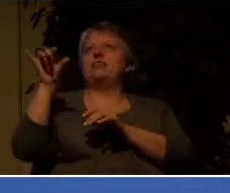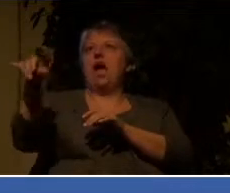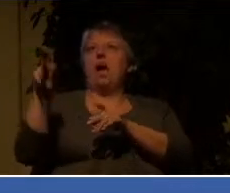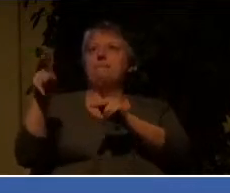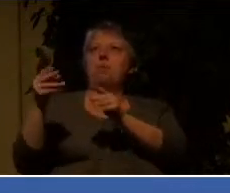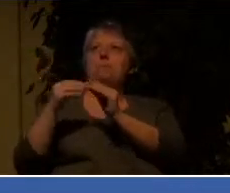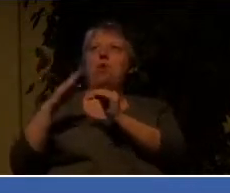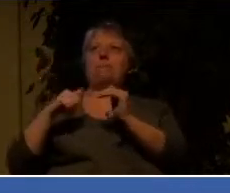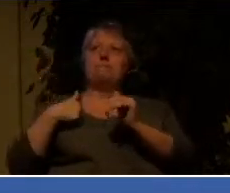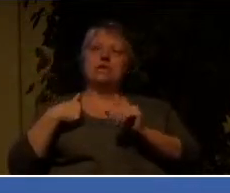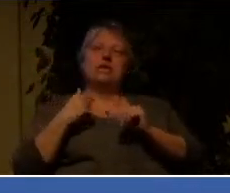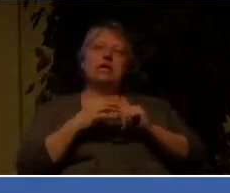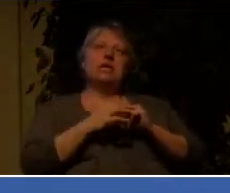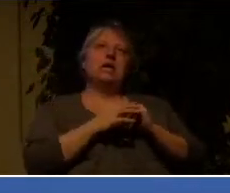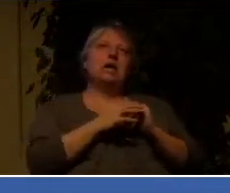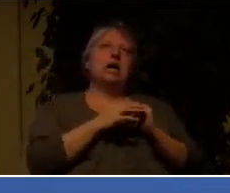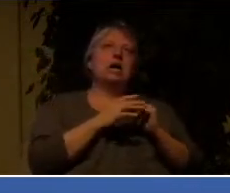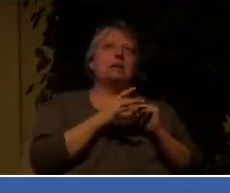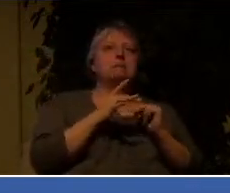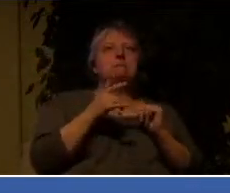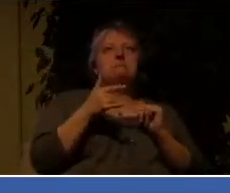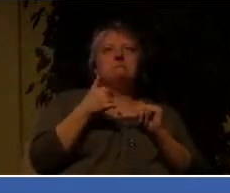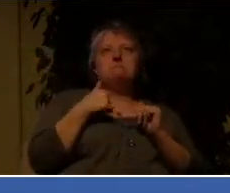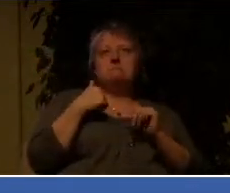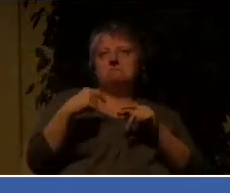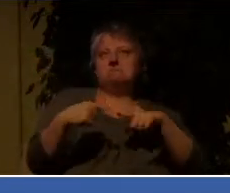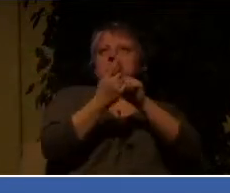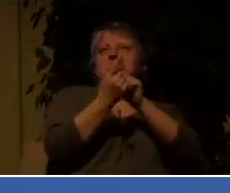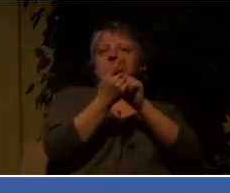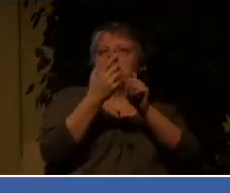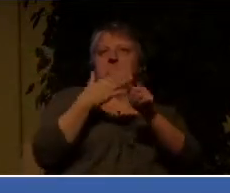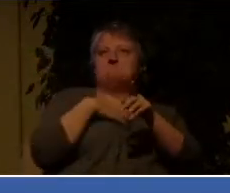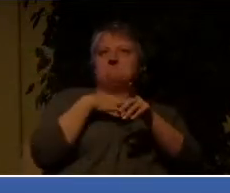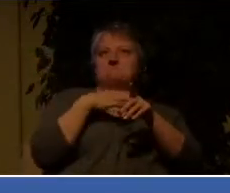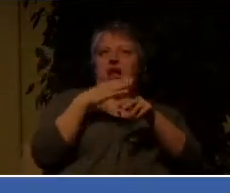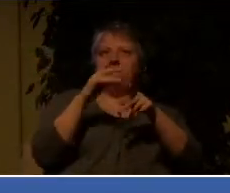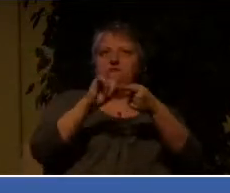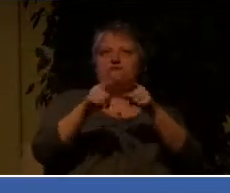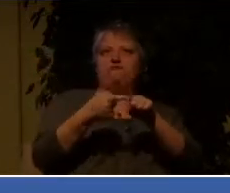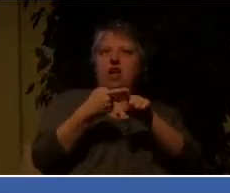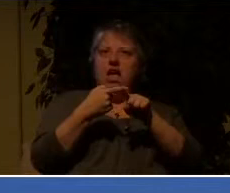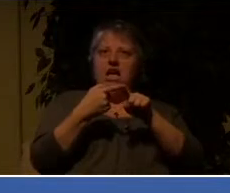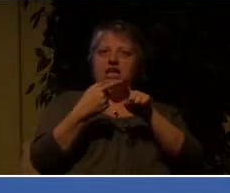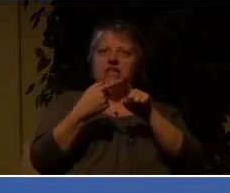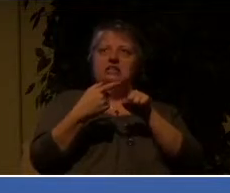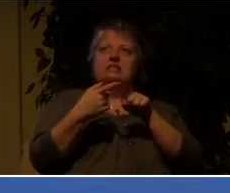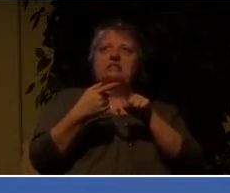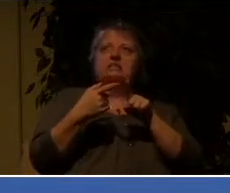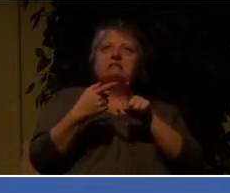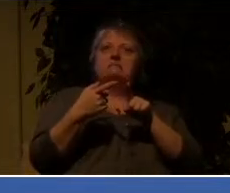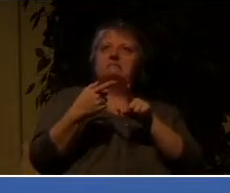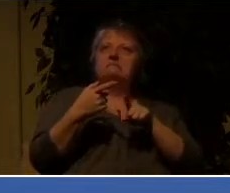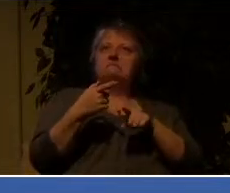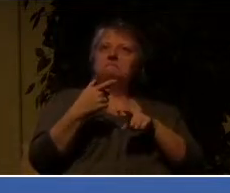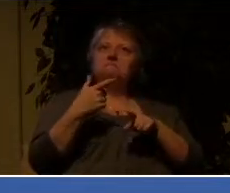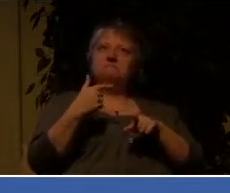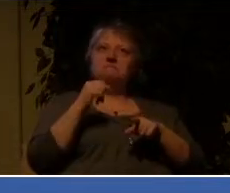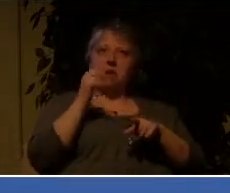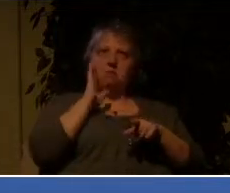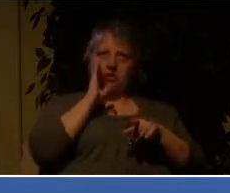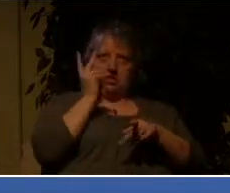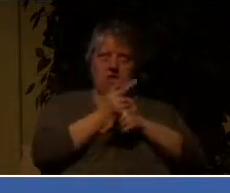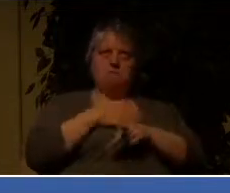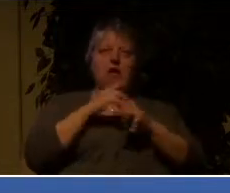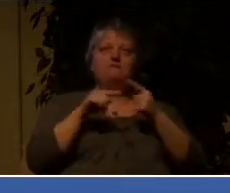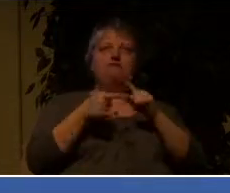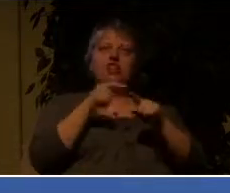be all alone and I won't have anybody left. And it's all a big lie because my God will